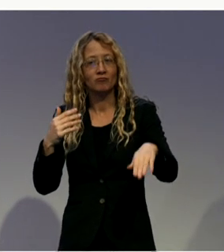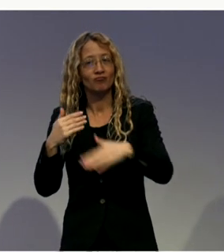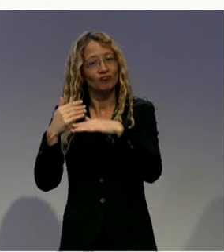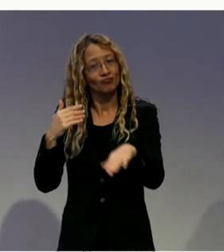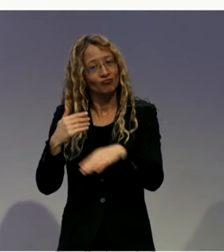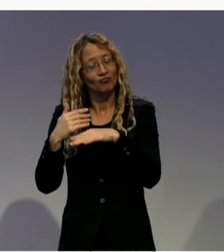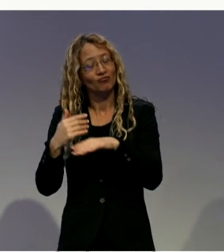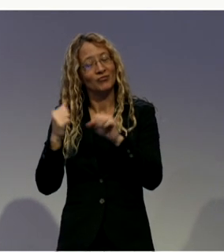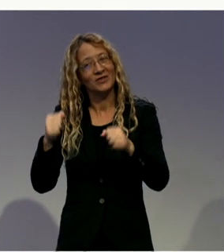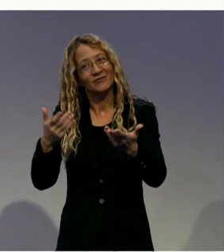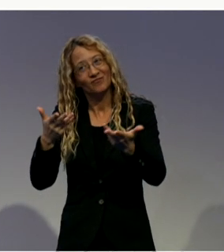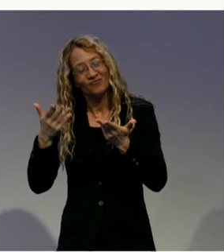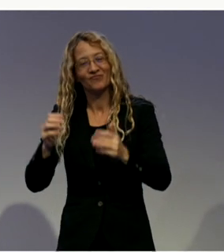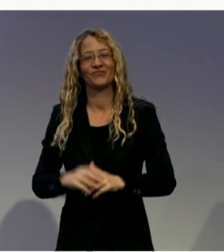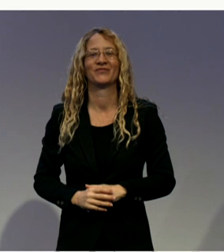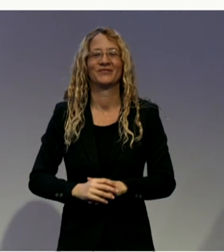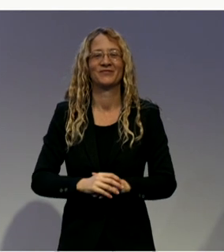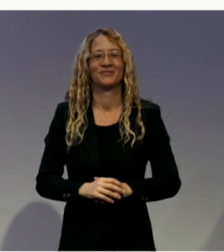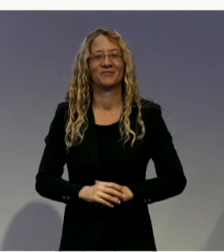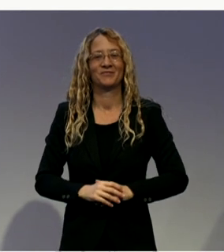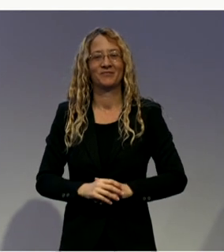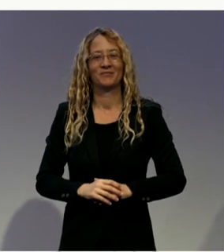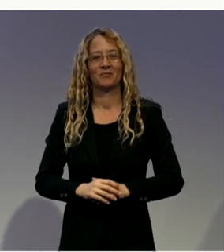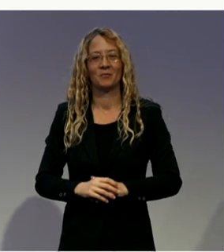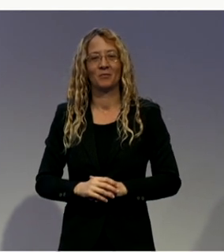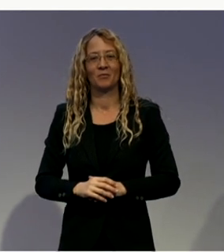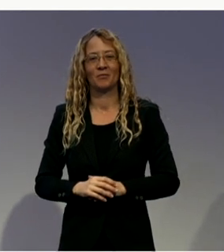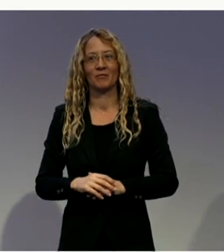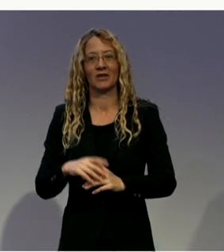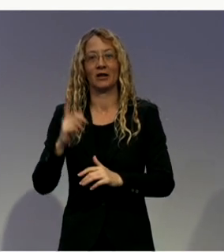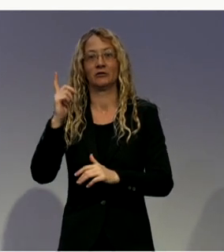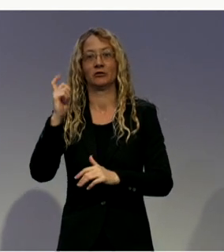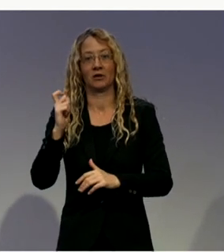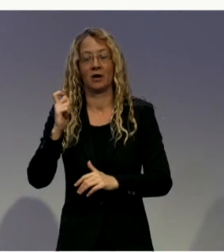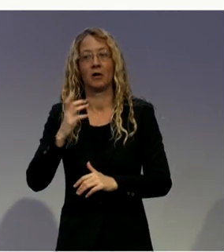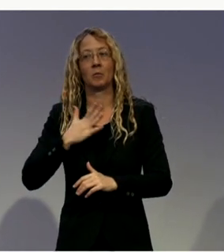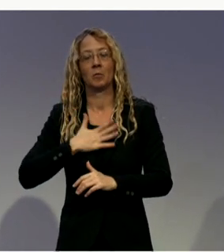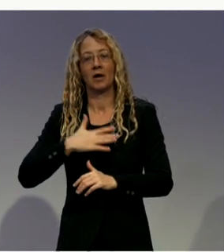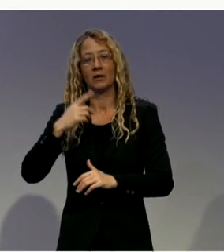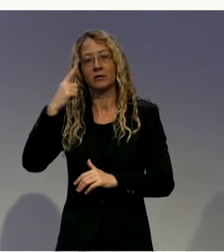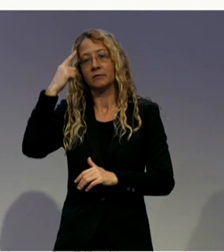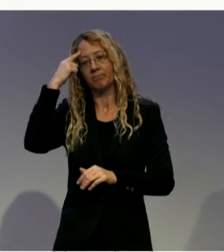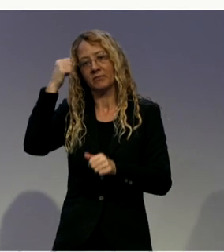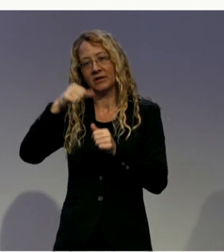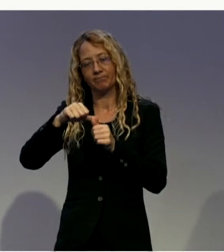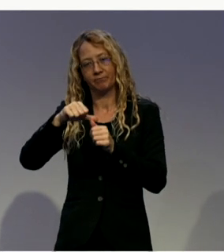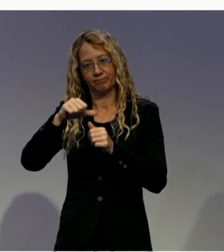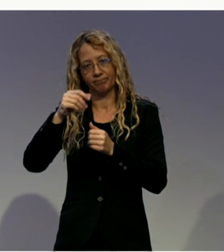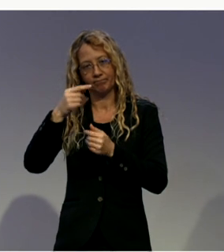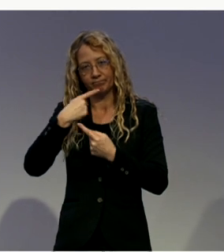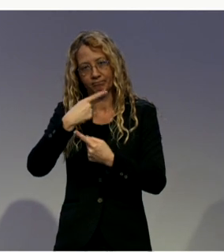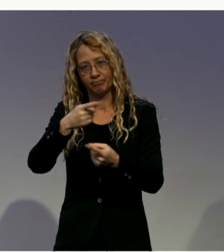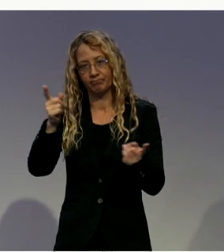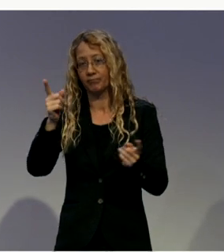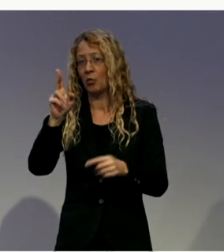remind you that in the UN convention, there is a very good sentence about what we are talking about